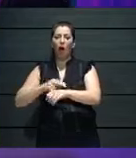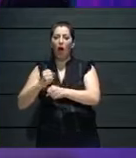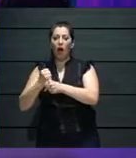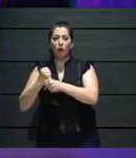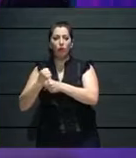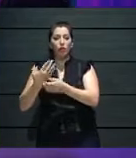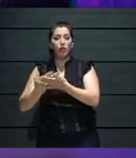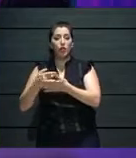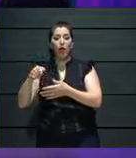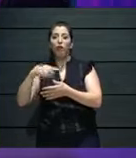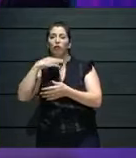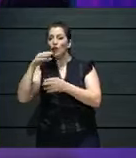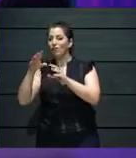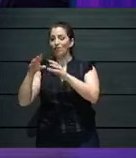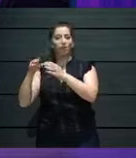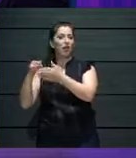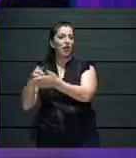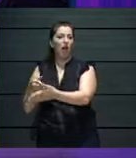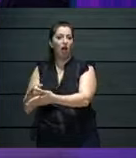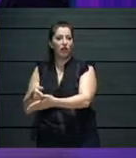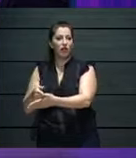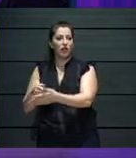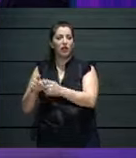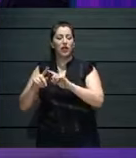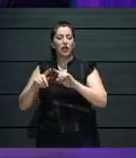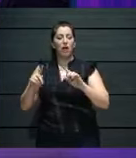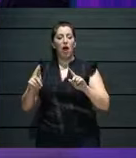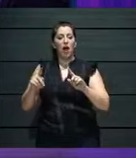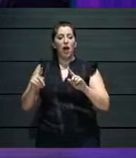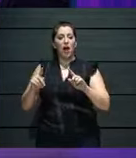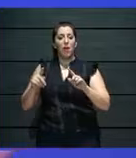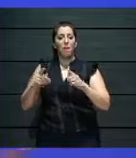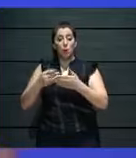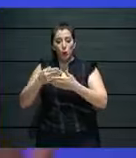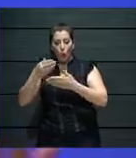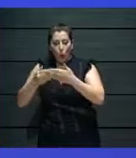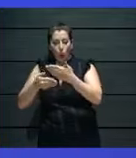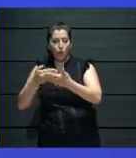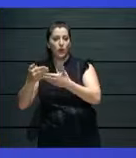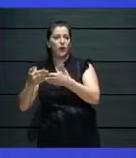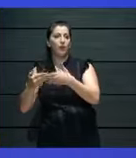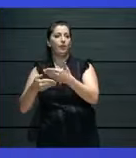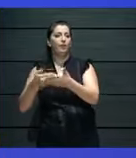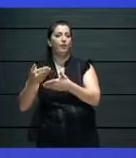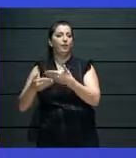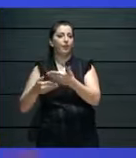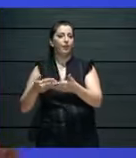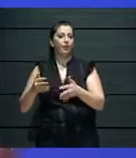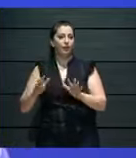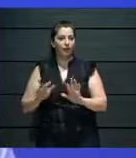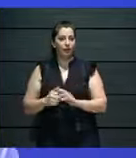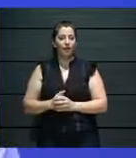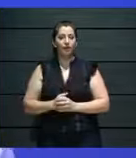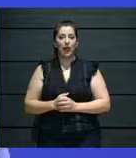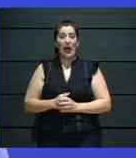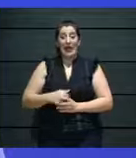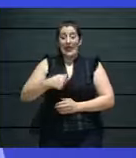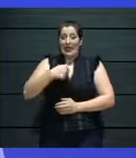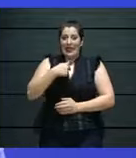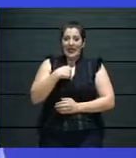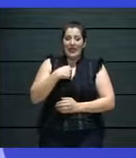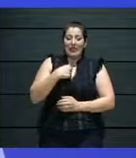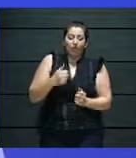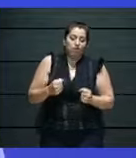this is just lexicon here. But that's why, for example, I try to get away from the word digital. Because